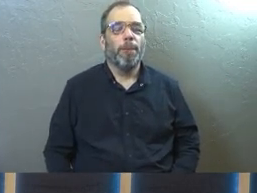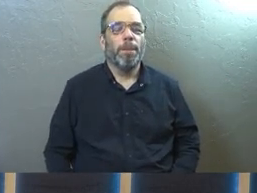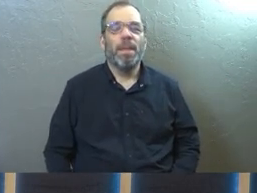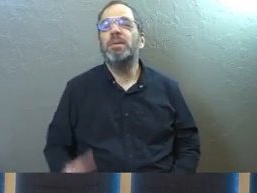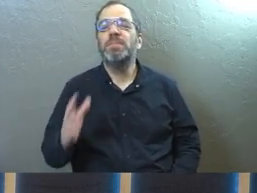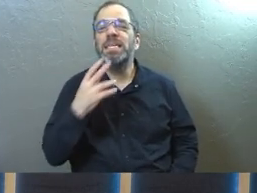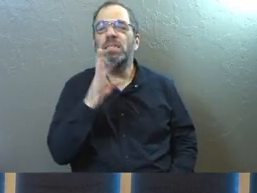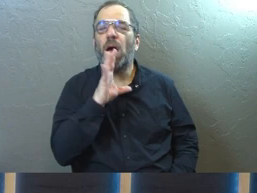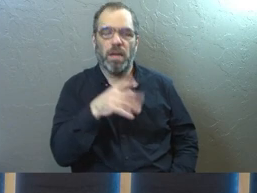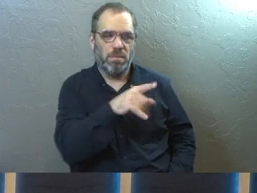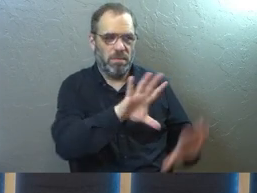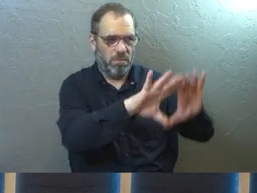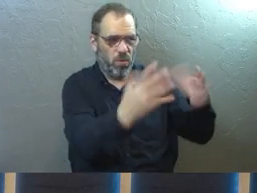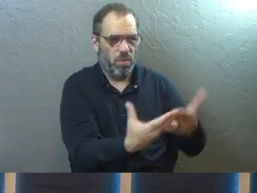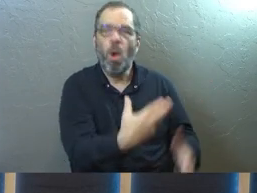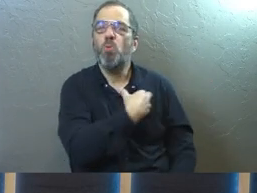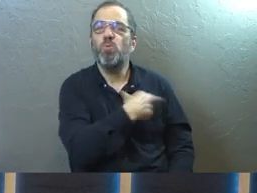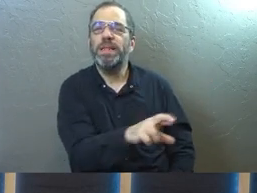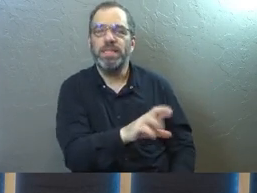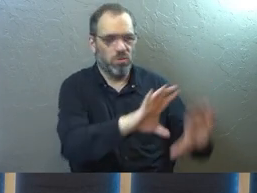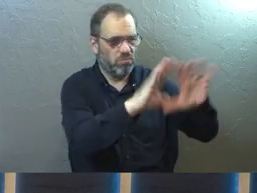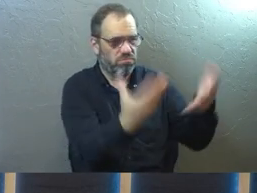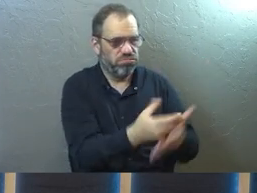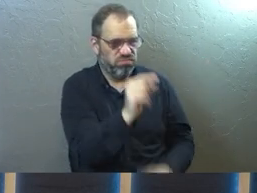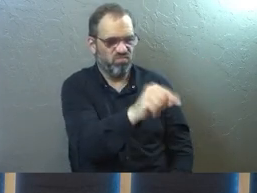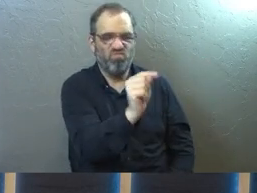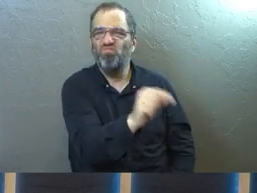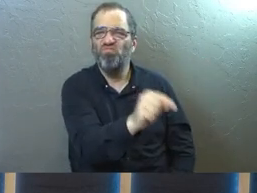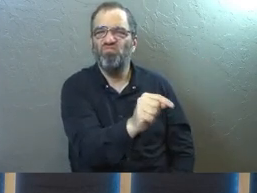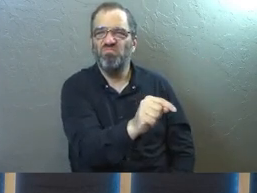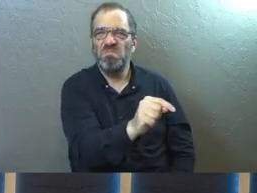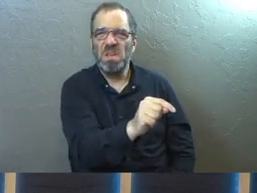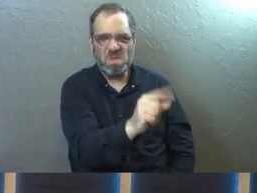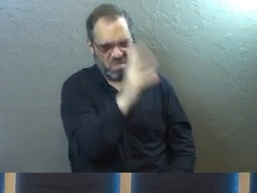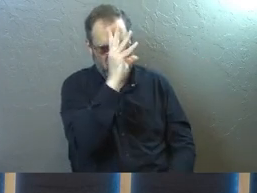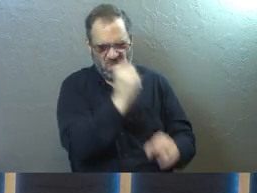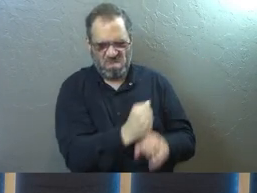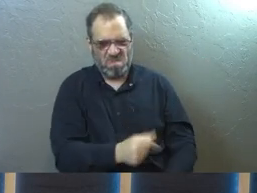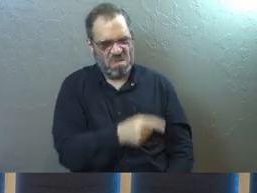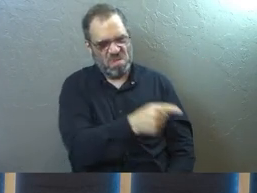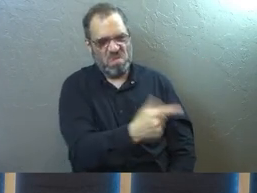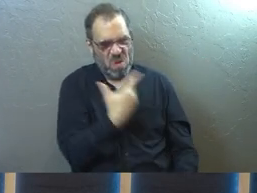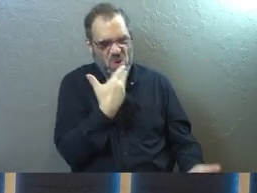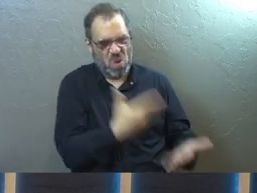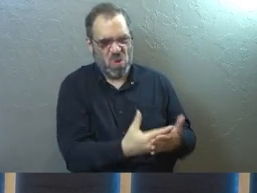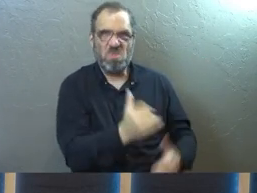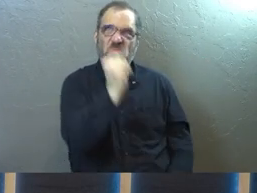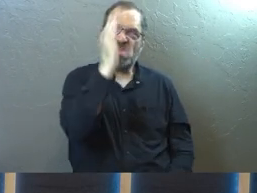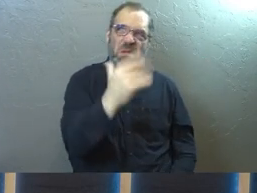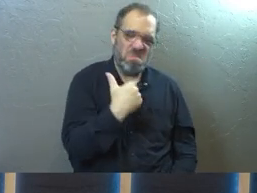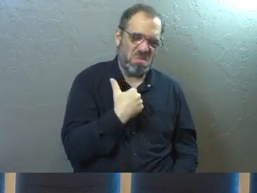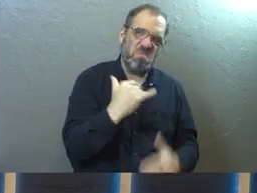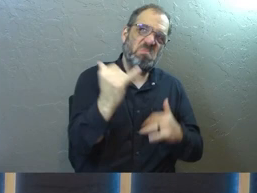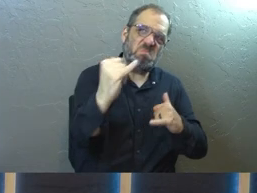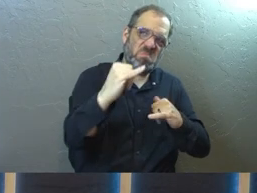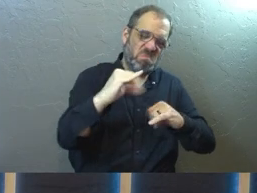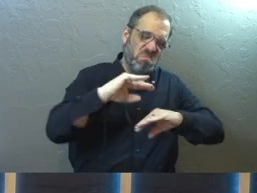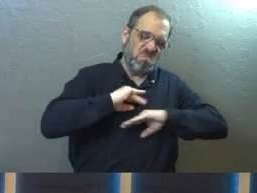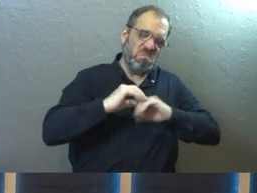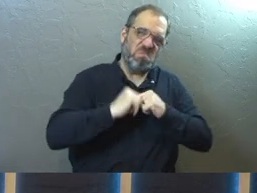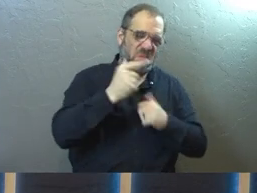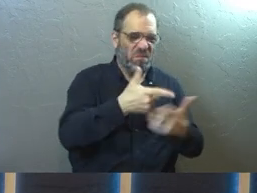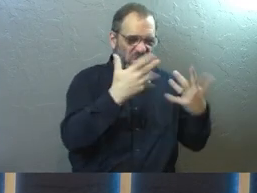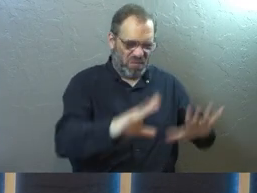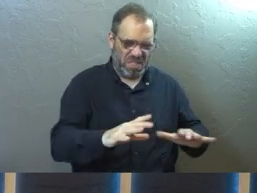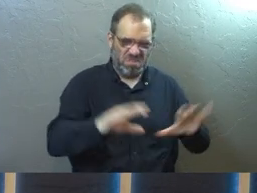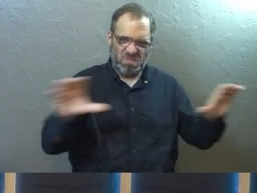He's talking to religious people. Religious people who are so confident that they're good with God and that they've done all